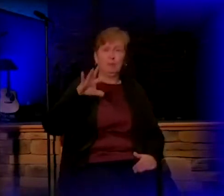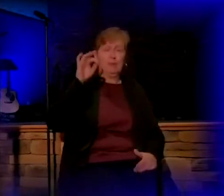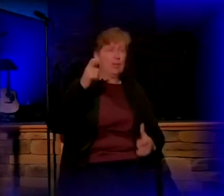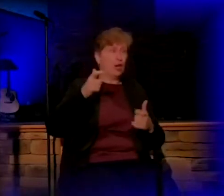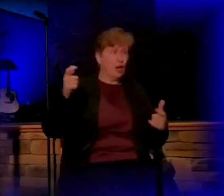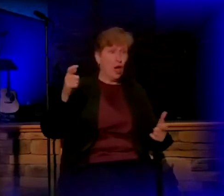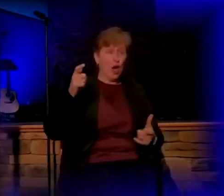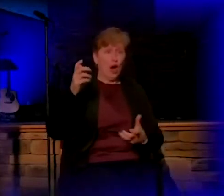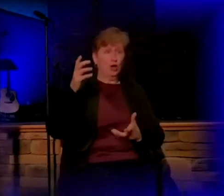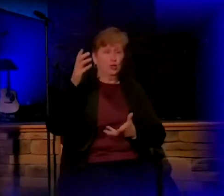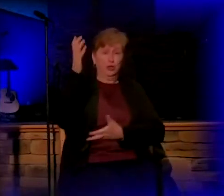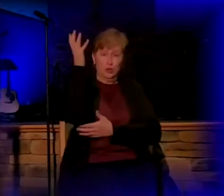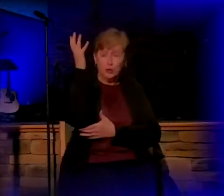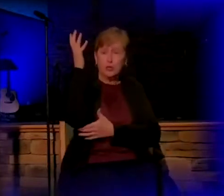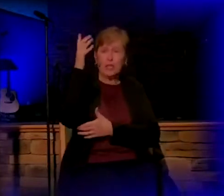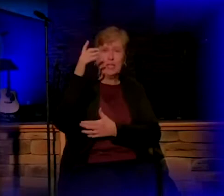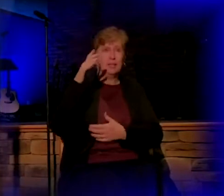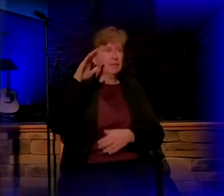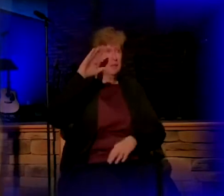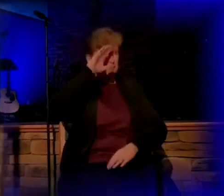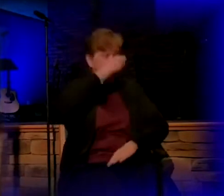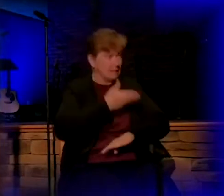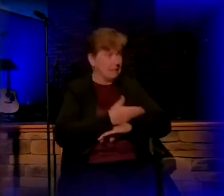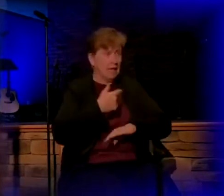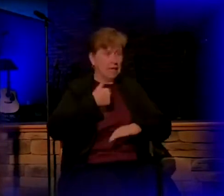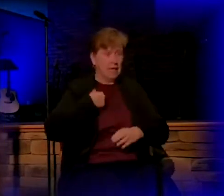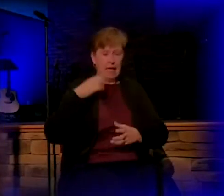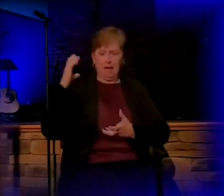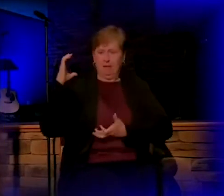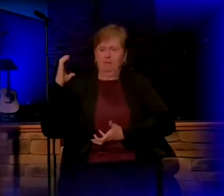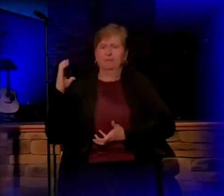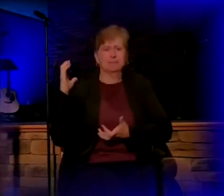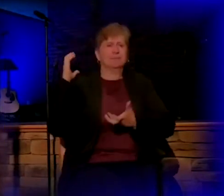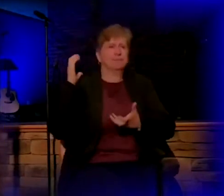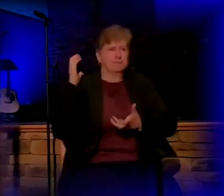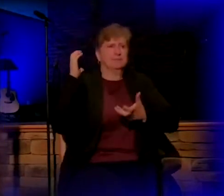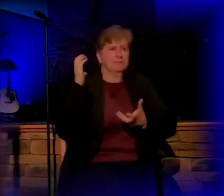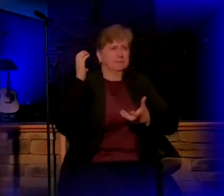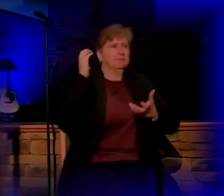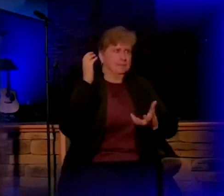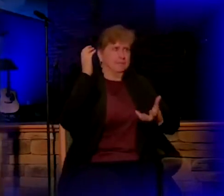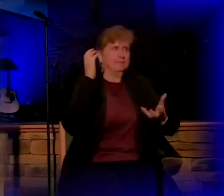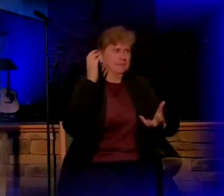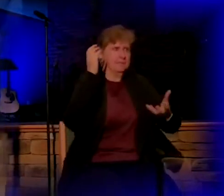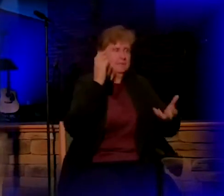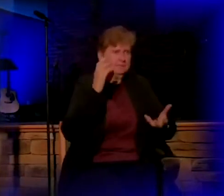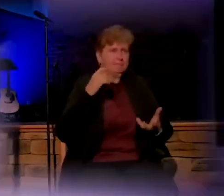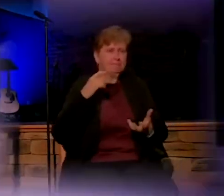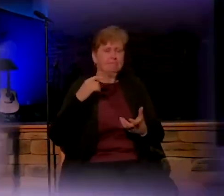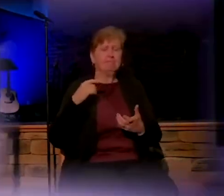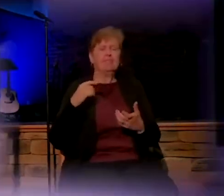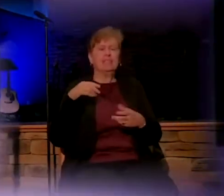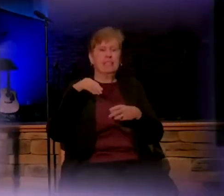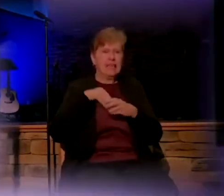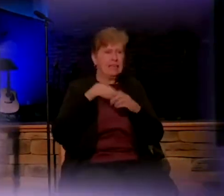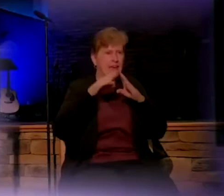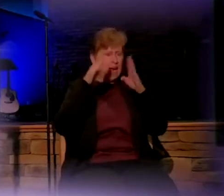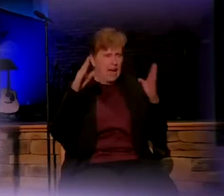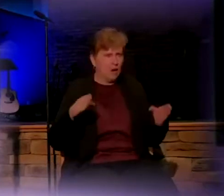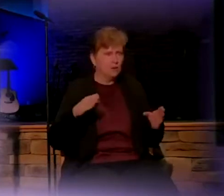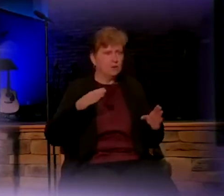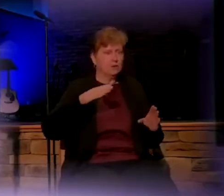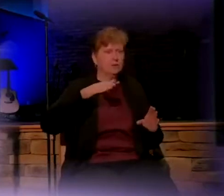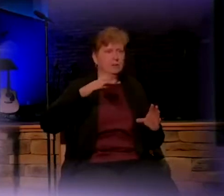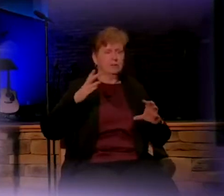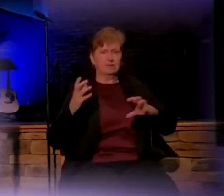son and I, we carried it into the house no problem because, of course, they're wrapped in twine. So we got it in the house, and then we had to lift it up